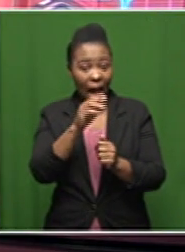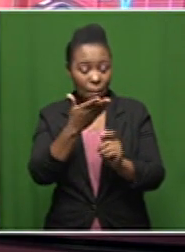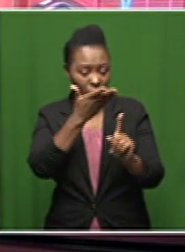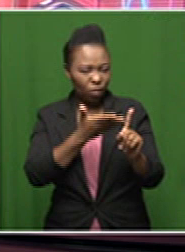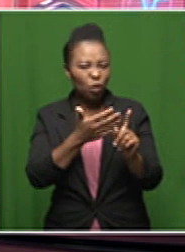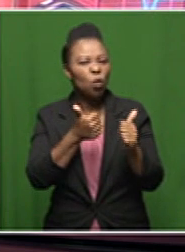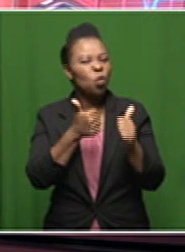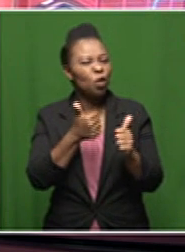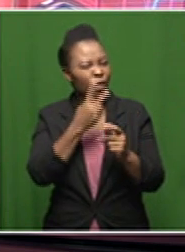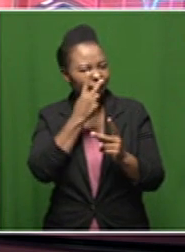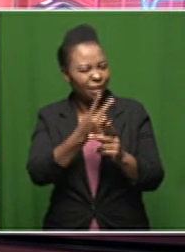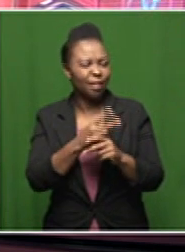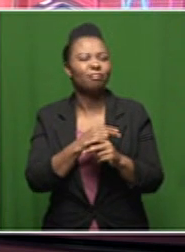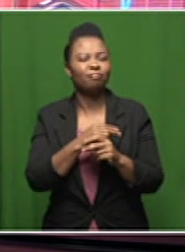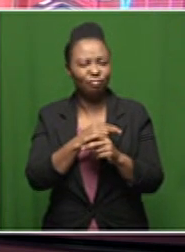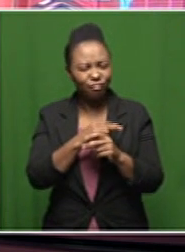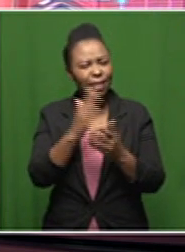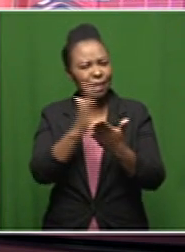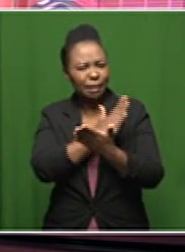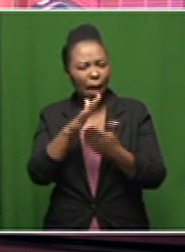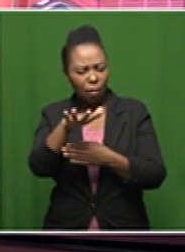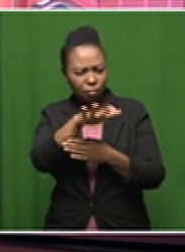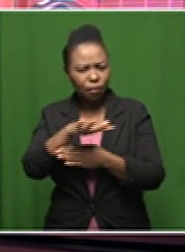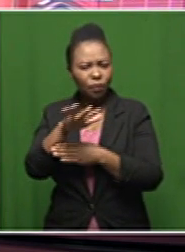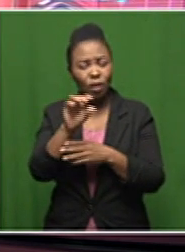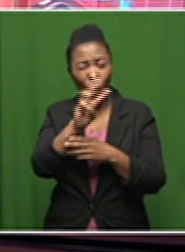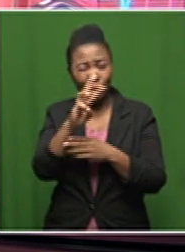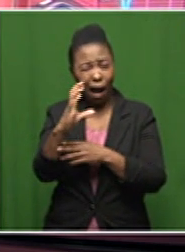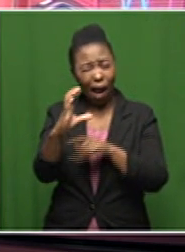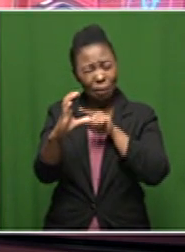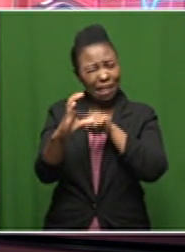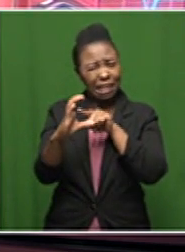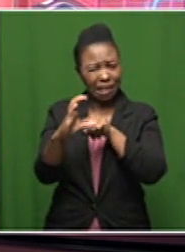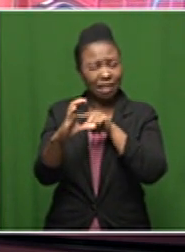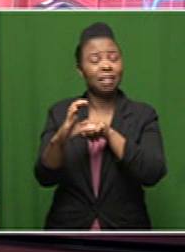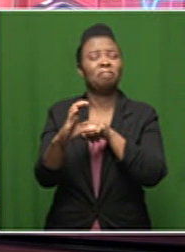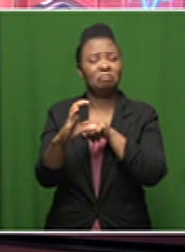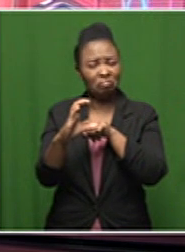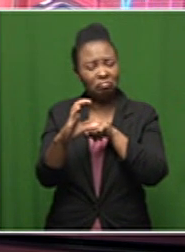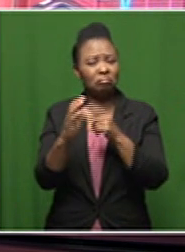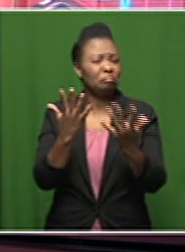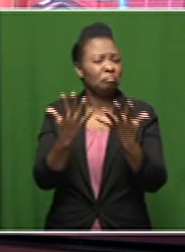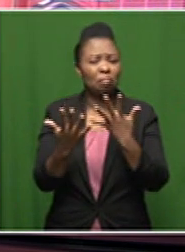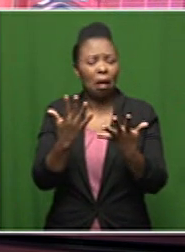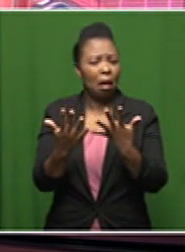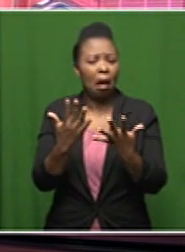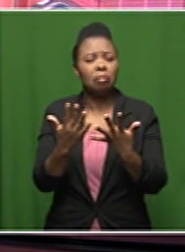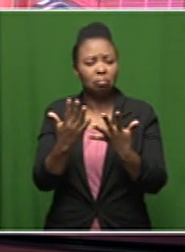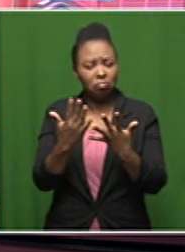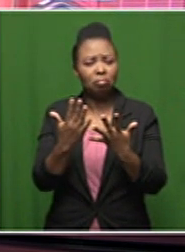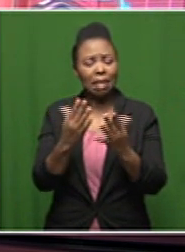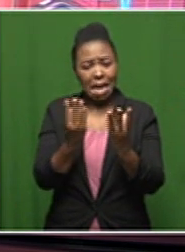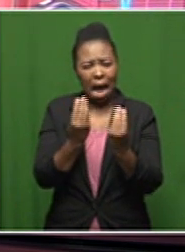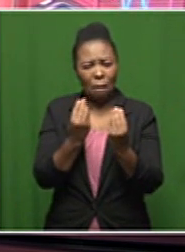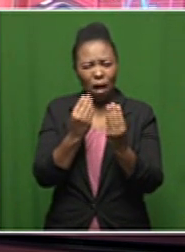and it looks like in some parts i saw western cape in particular that perhaps they've gone through the peak in terms of these